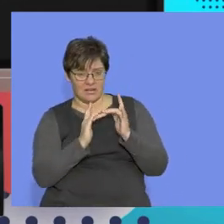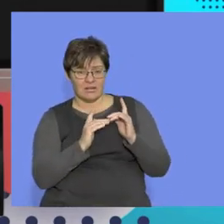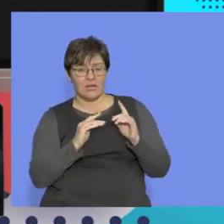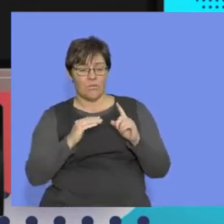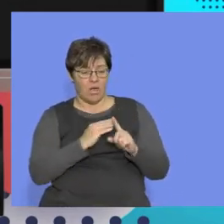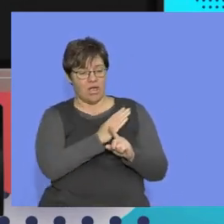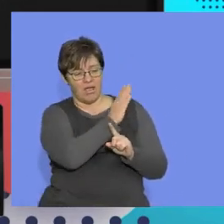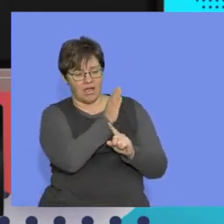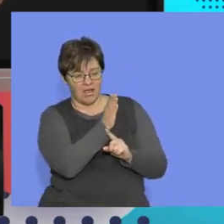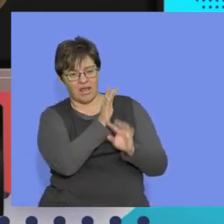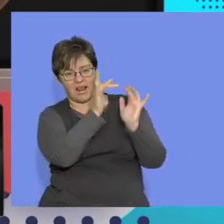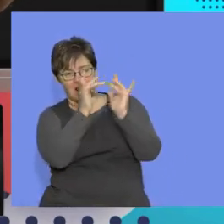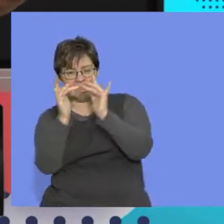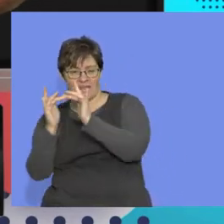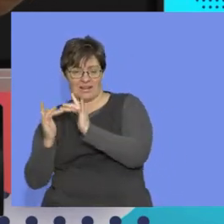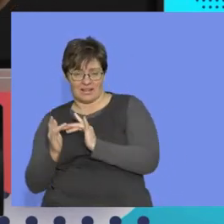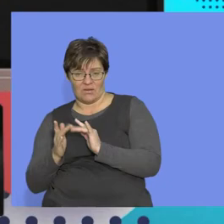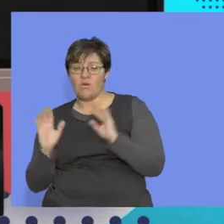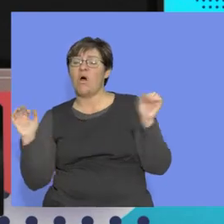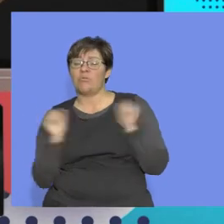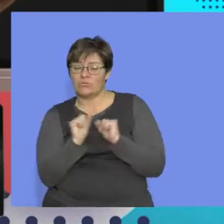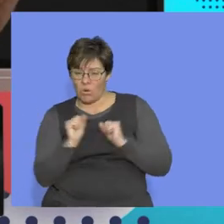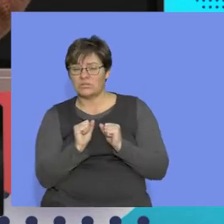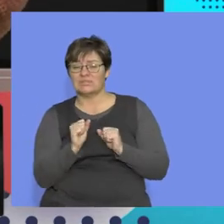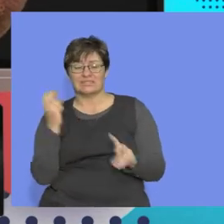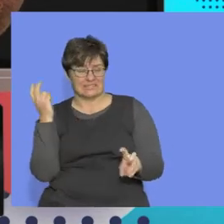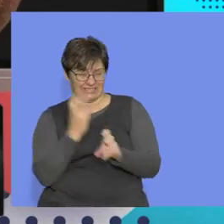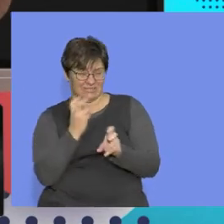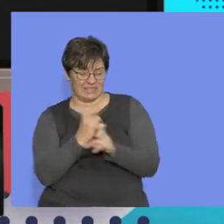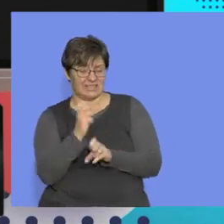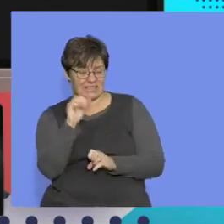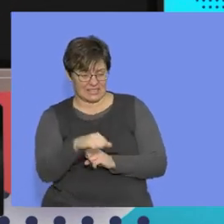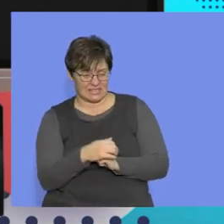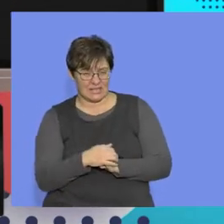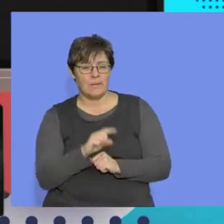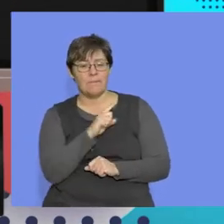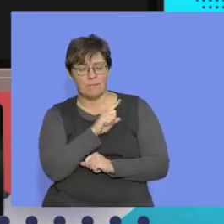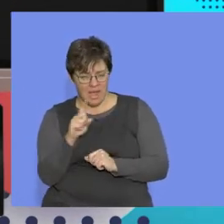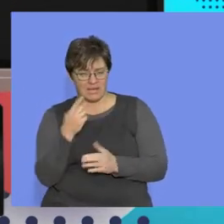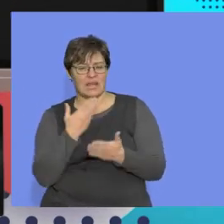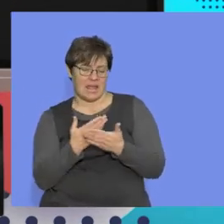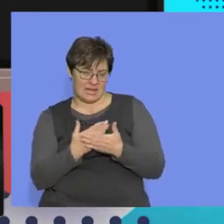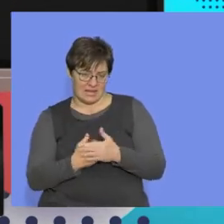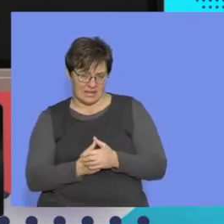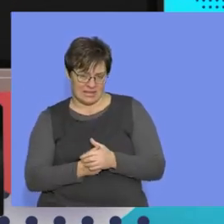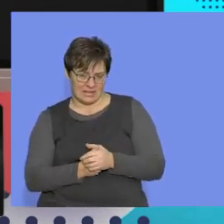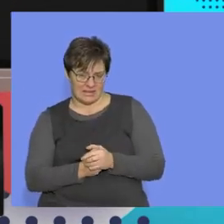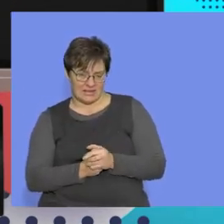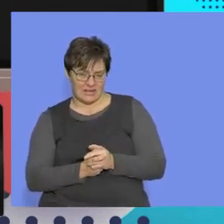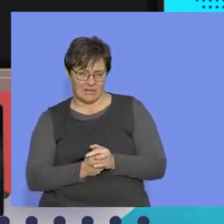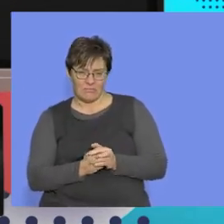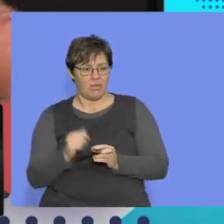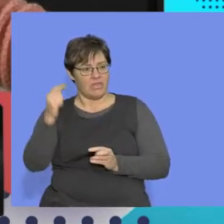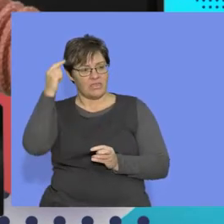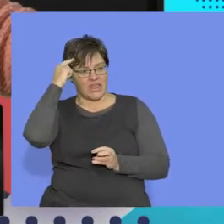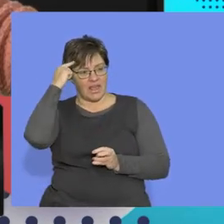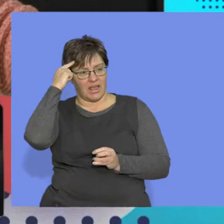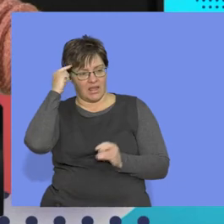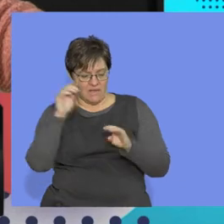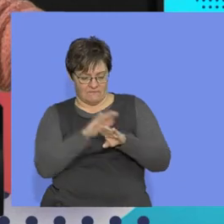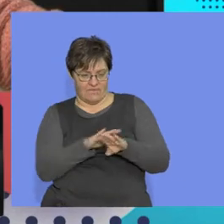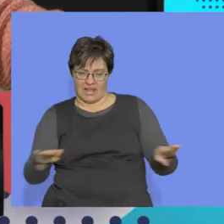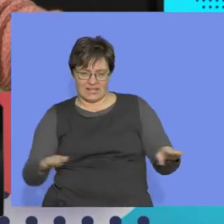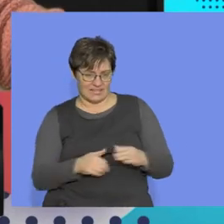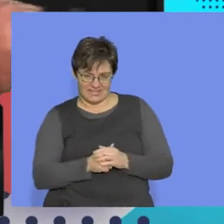you can actually, the continents, yes, it's really cold and it's really difficult, but it is doable. We always keep on thinking